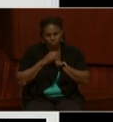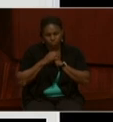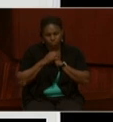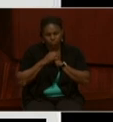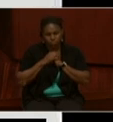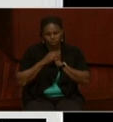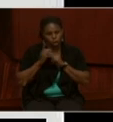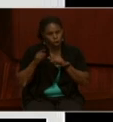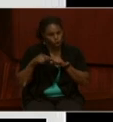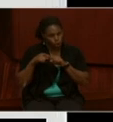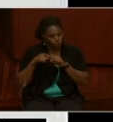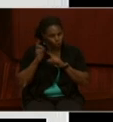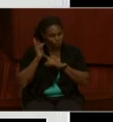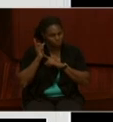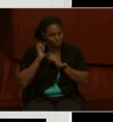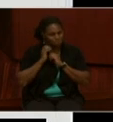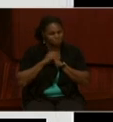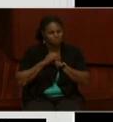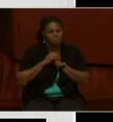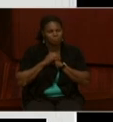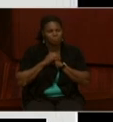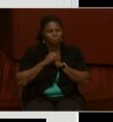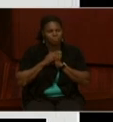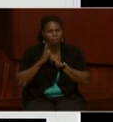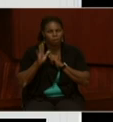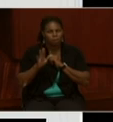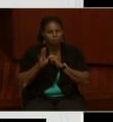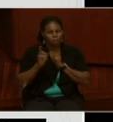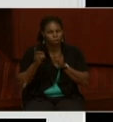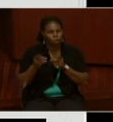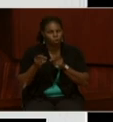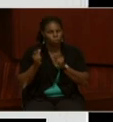Hold on. Let me just make it quick.